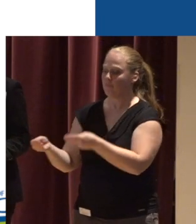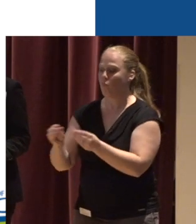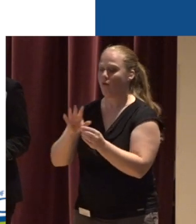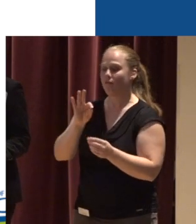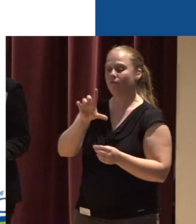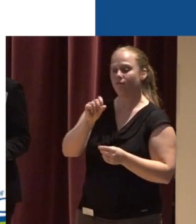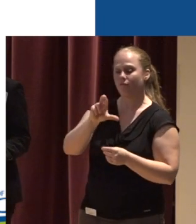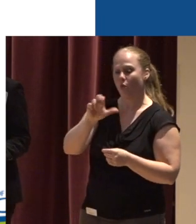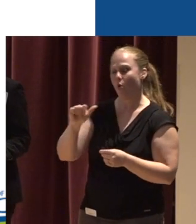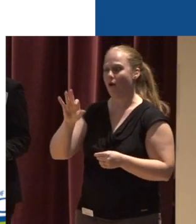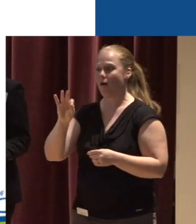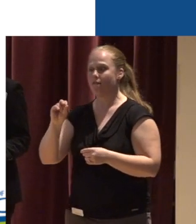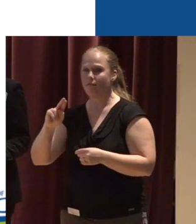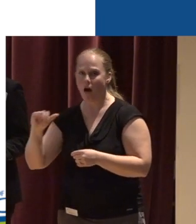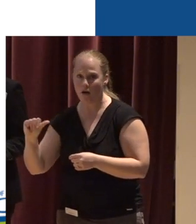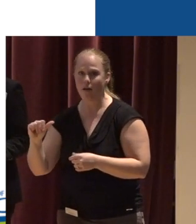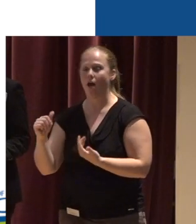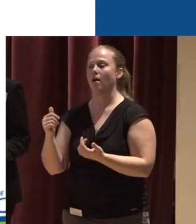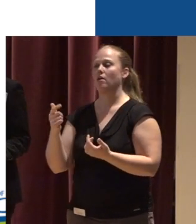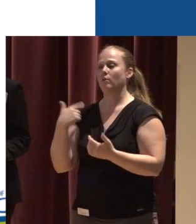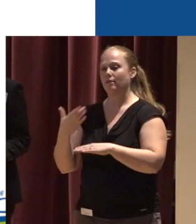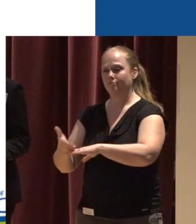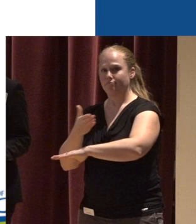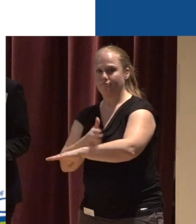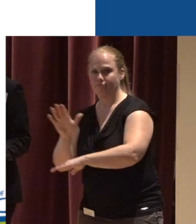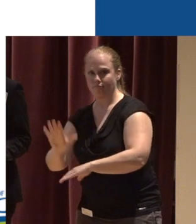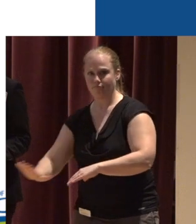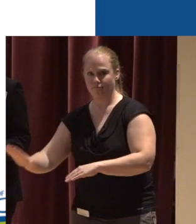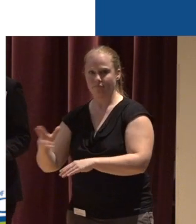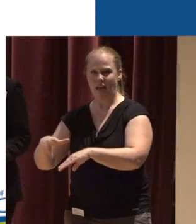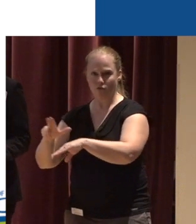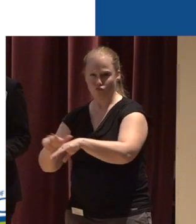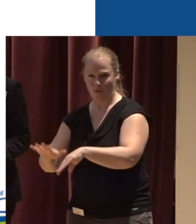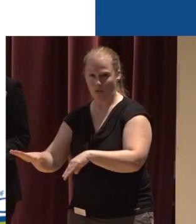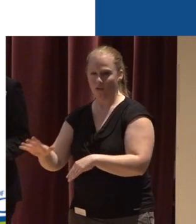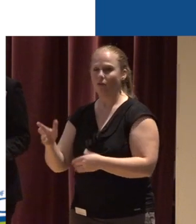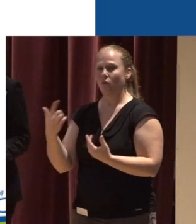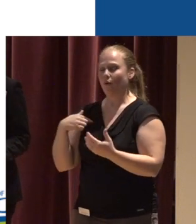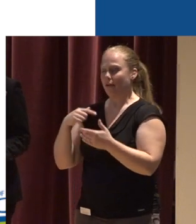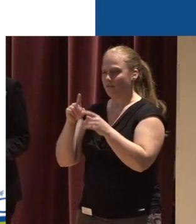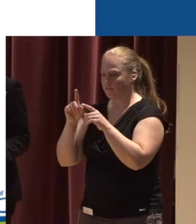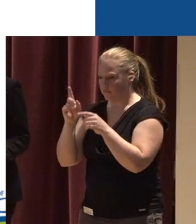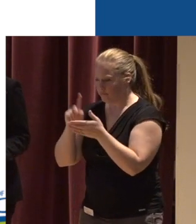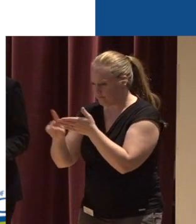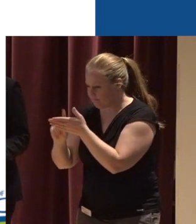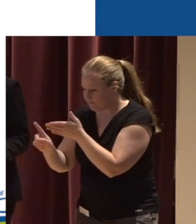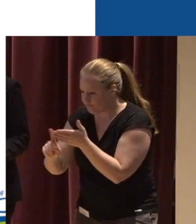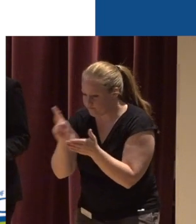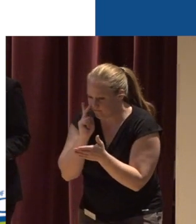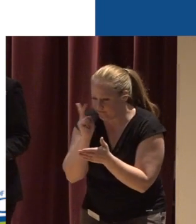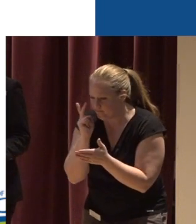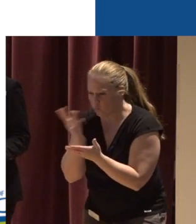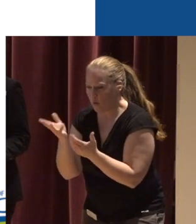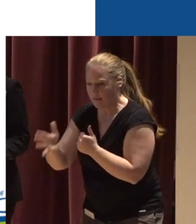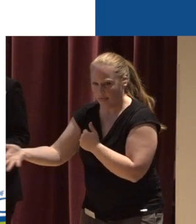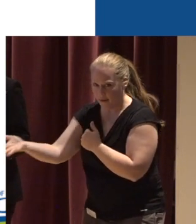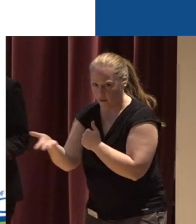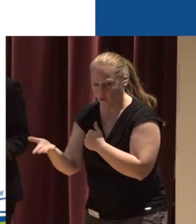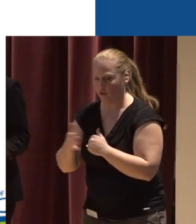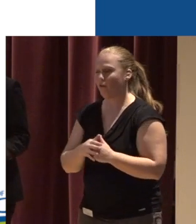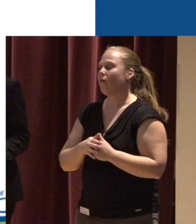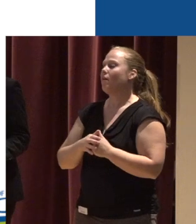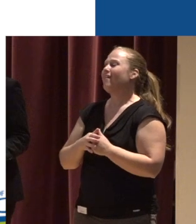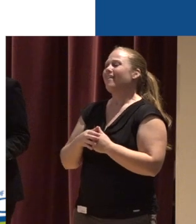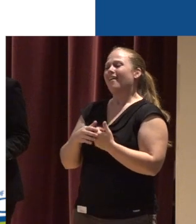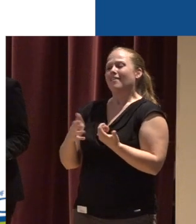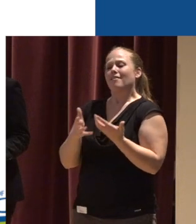We take inventories, et cetera, to see what's out there A big part of what you're going to be hearing tonight is, you know How is